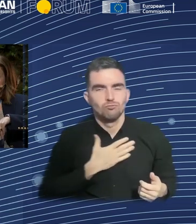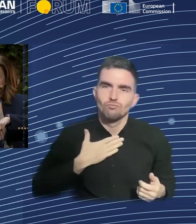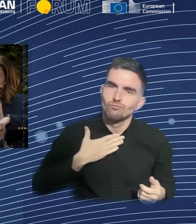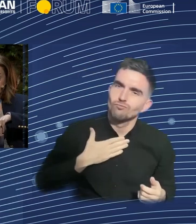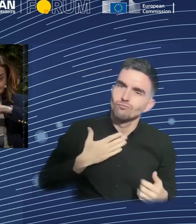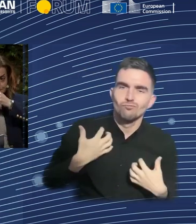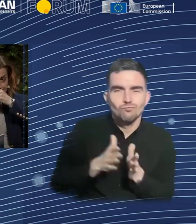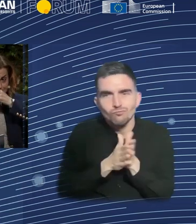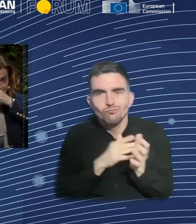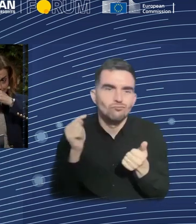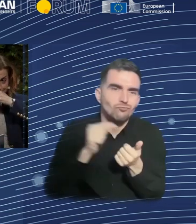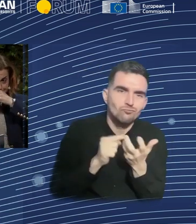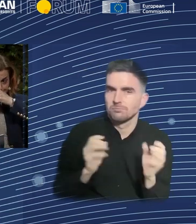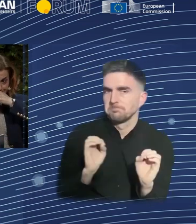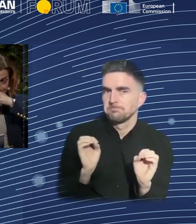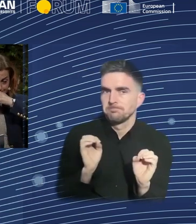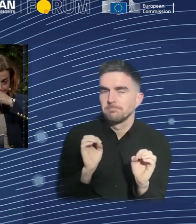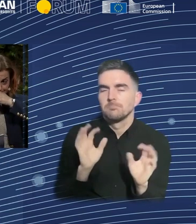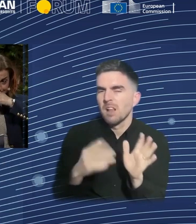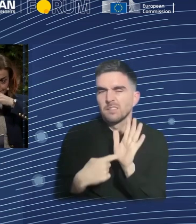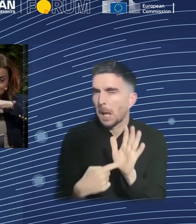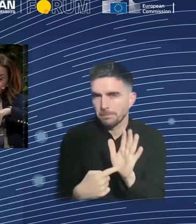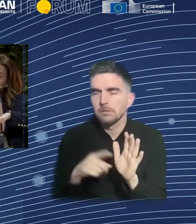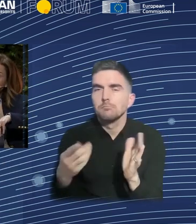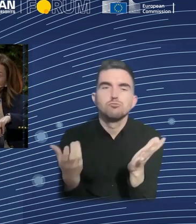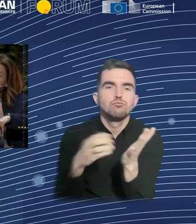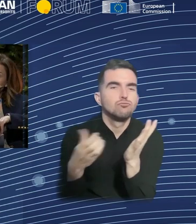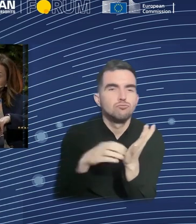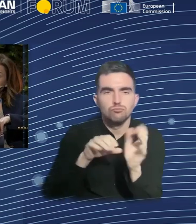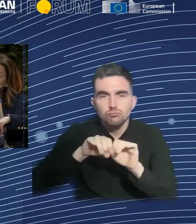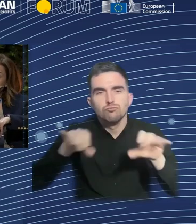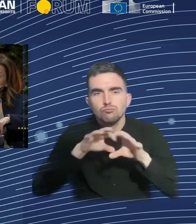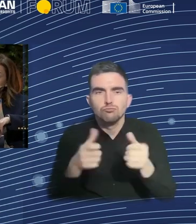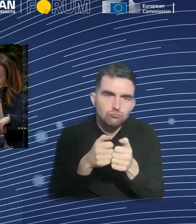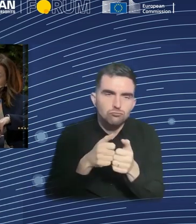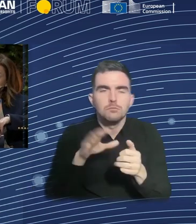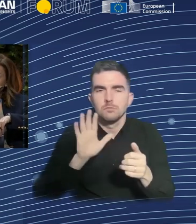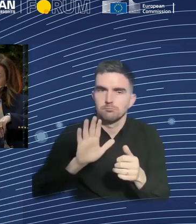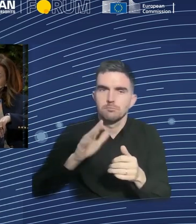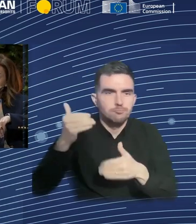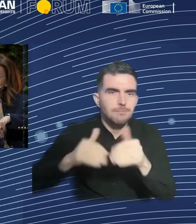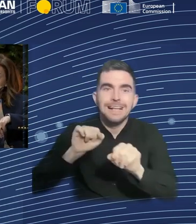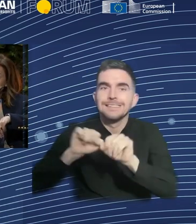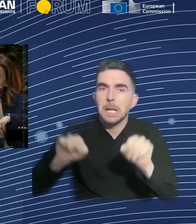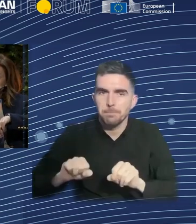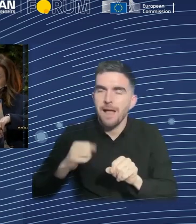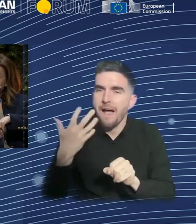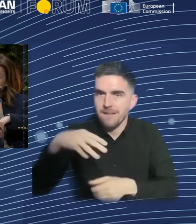recommender systems, those are the algorithms that decide what billions of people read and watch every day.